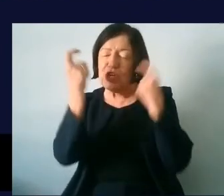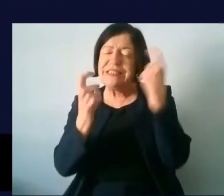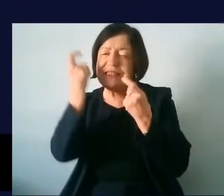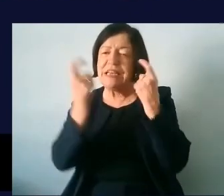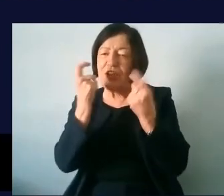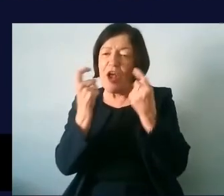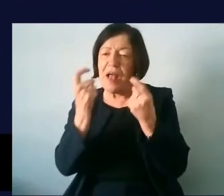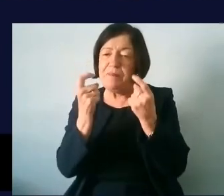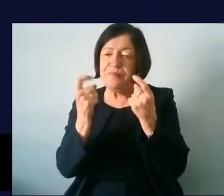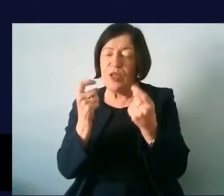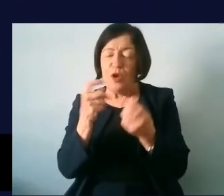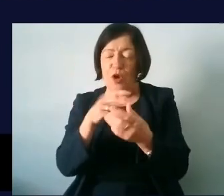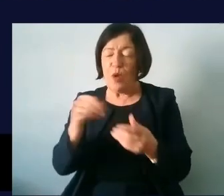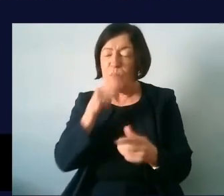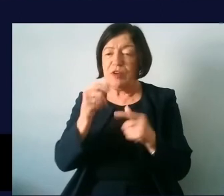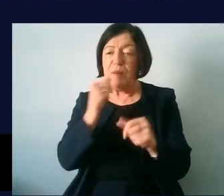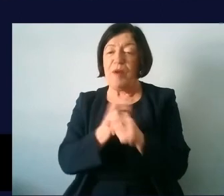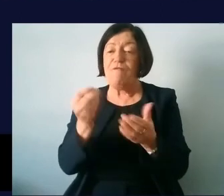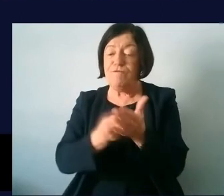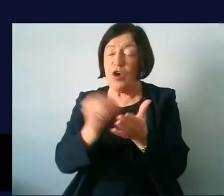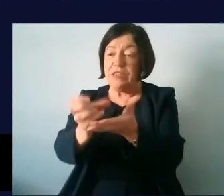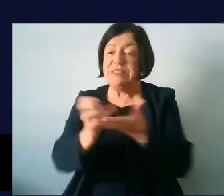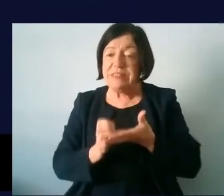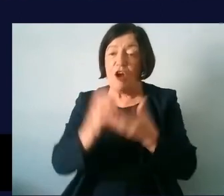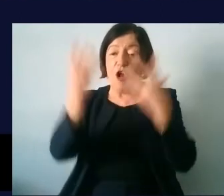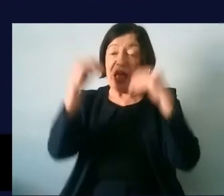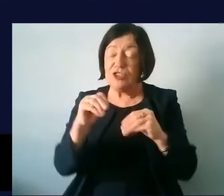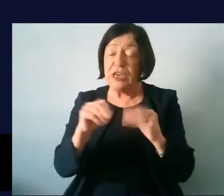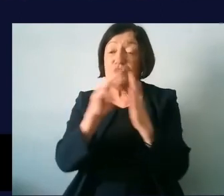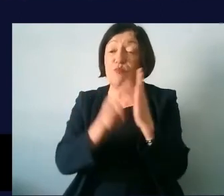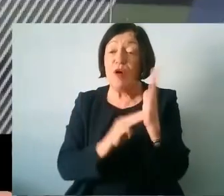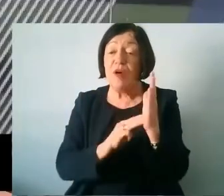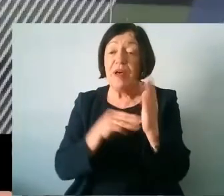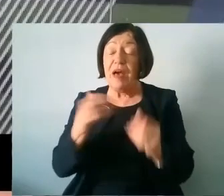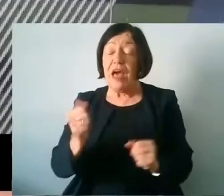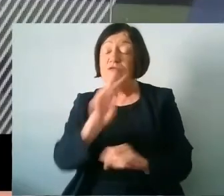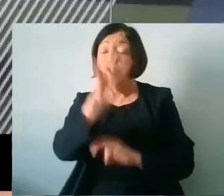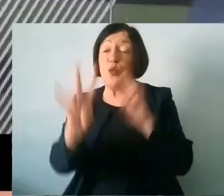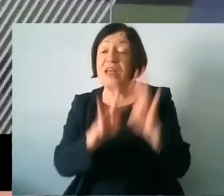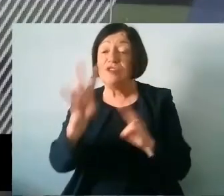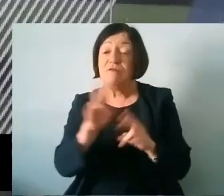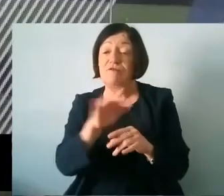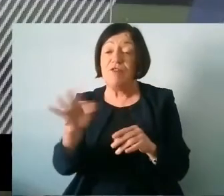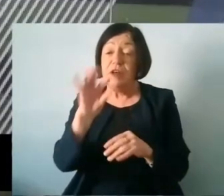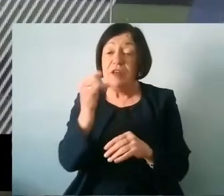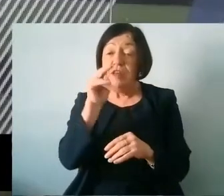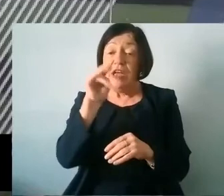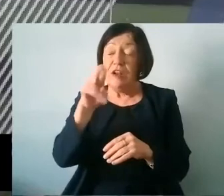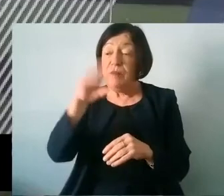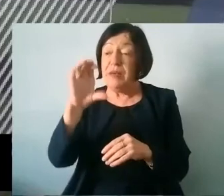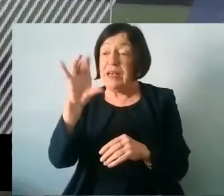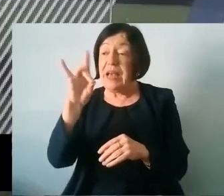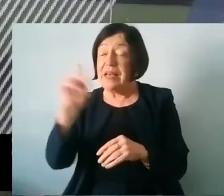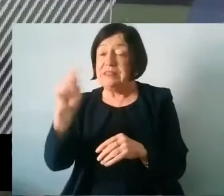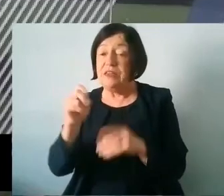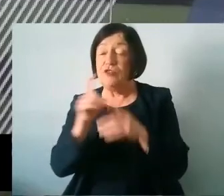um when we're talking about funds when we're talking about educational programs I've got a question uh now from Jennifer McKenzie who's director of